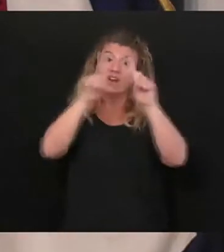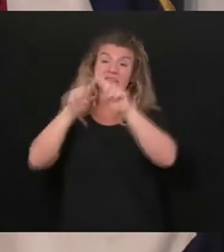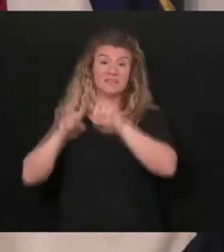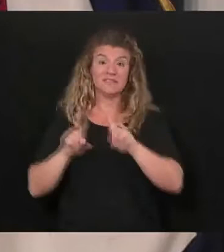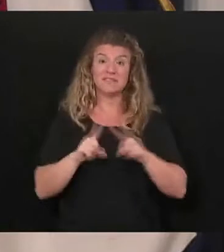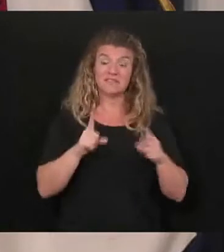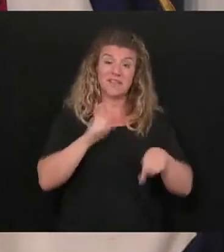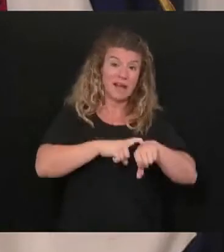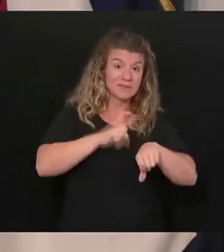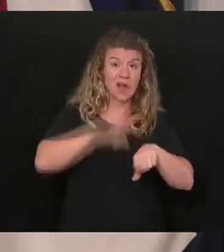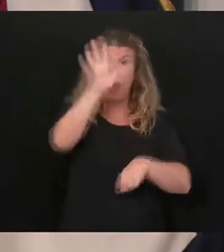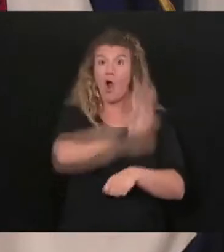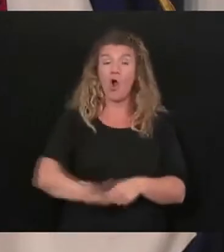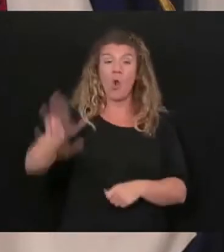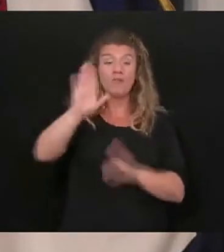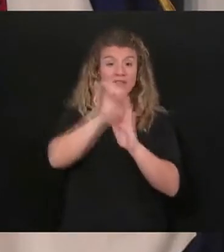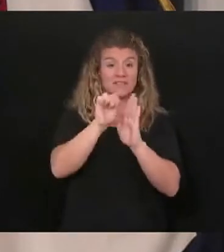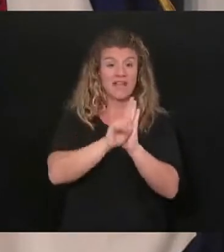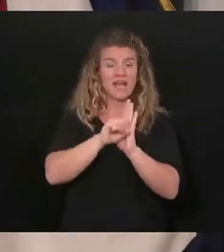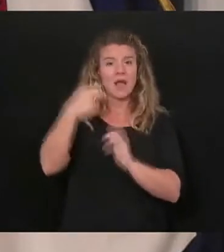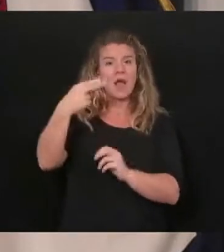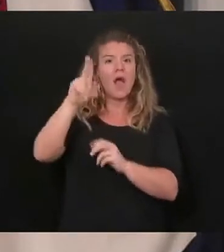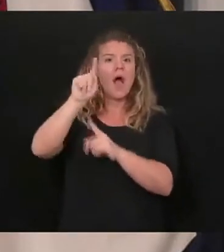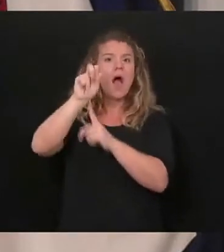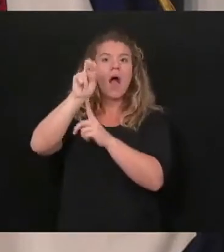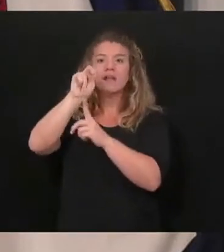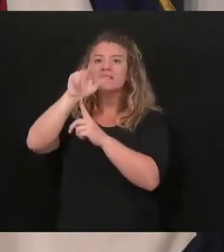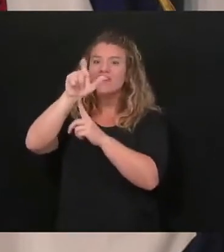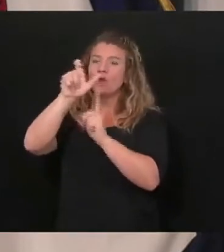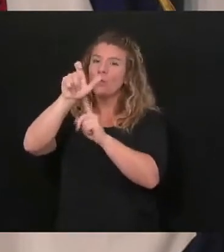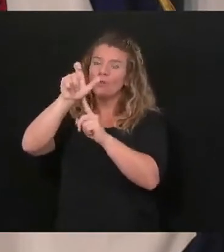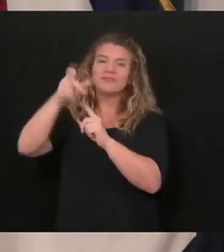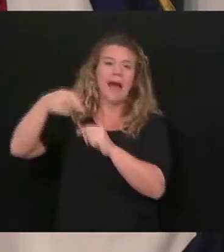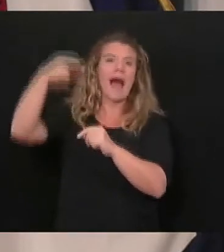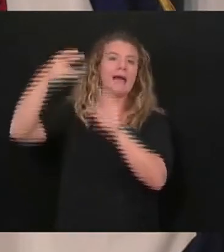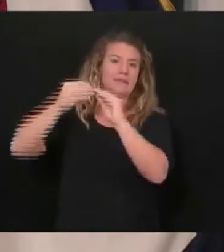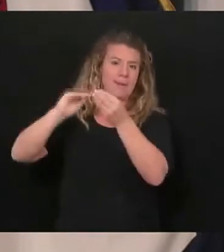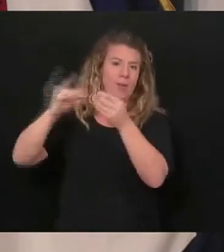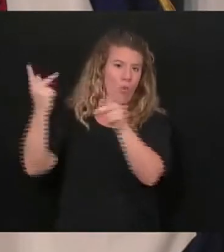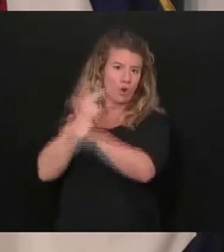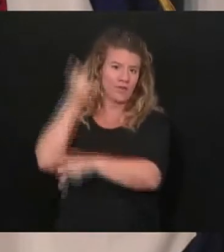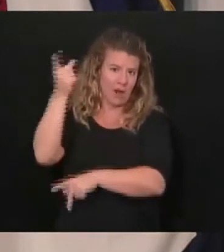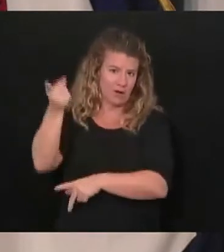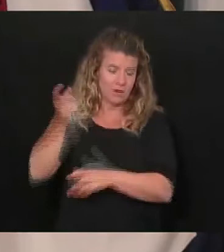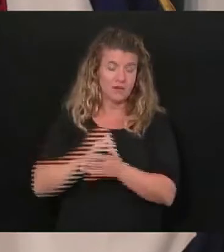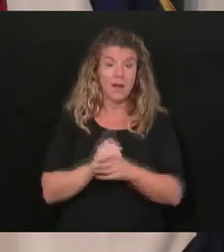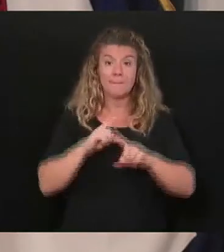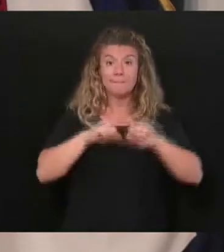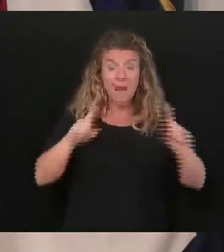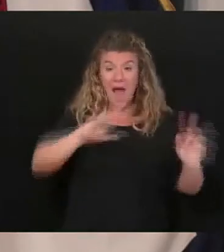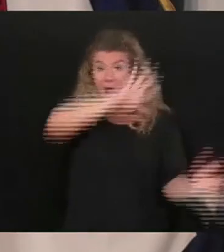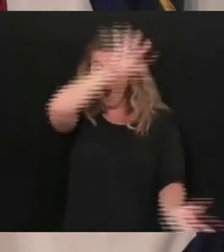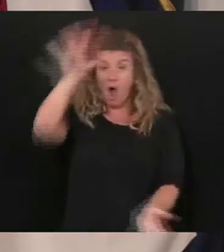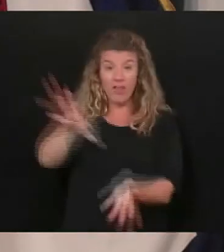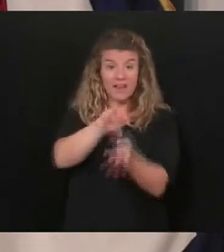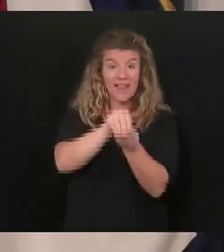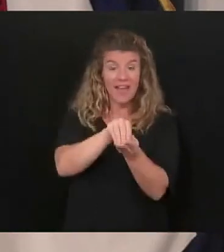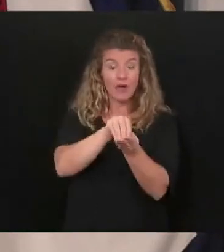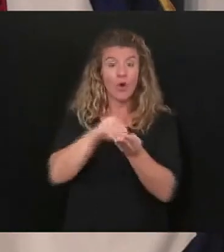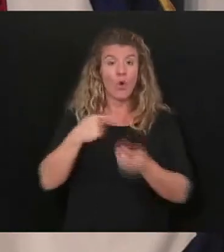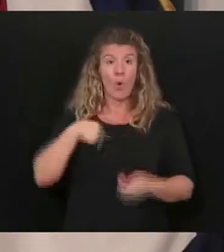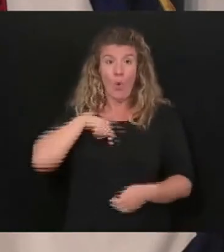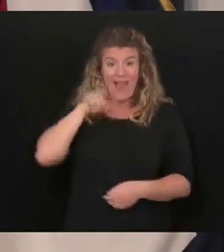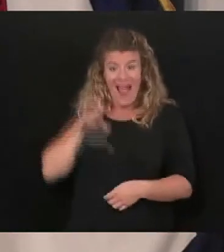all across our state. Hutton'sville is probably the worst. But with all that being said, you know, what we have got to